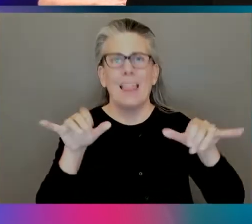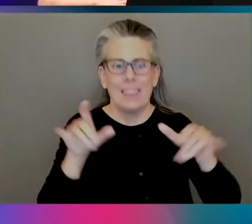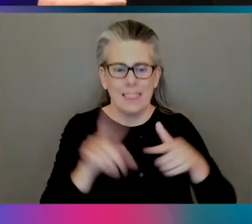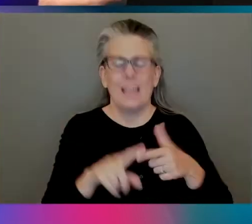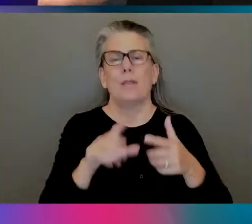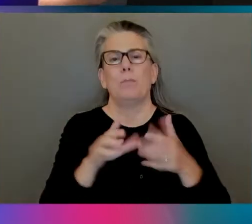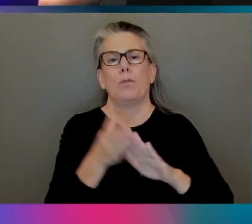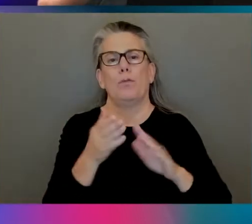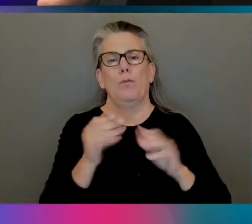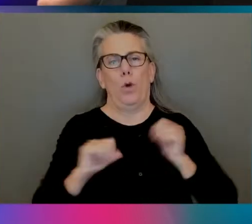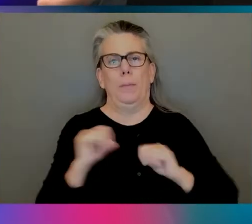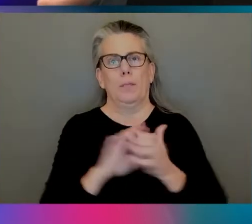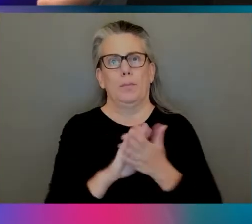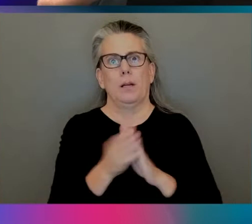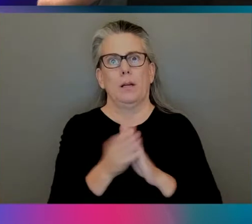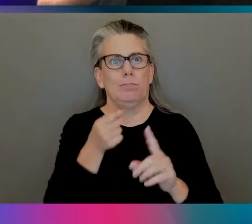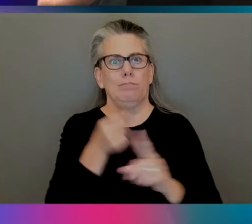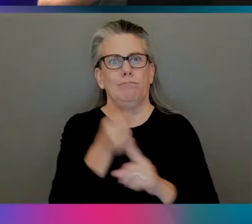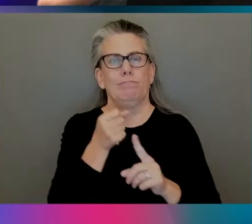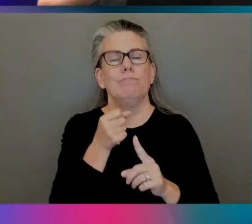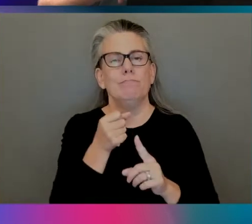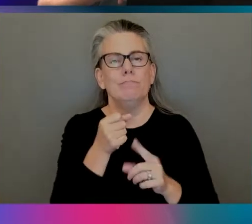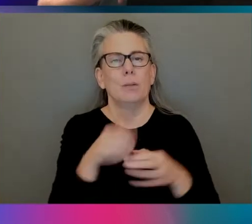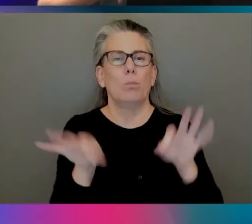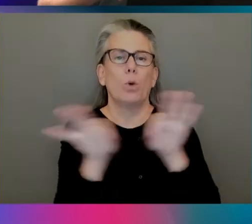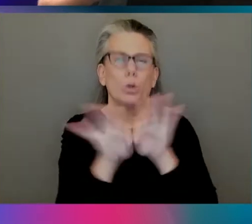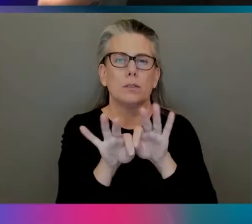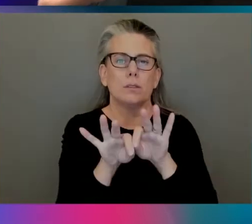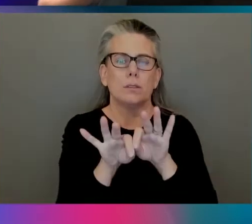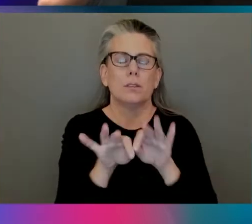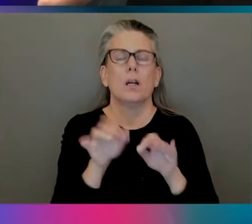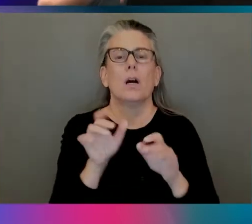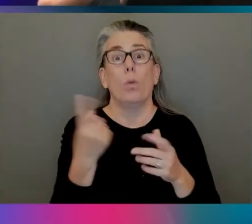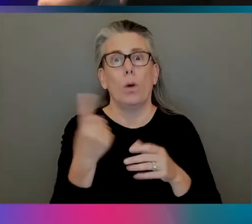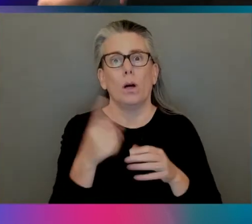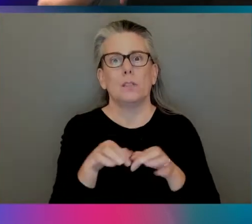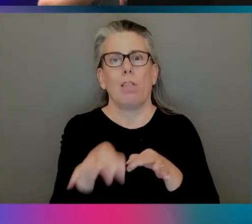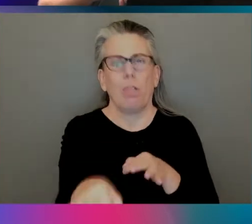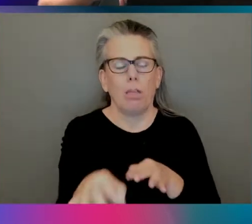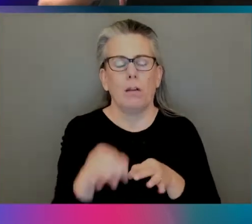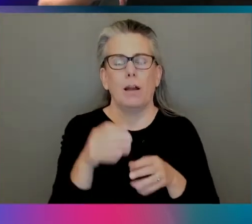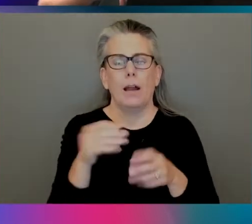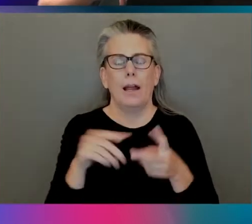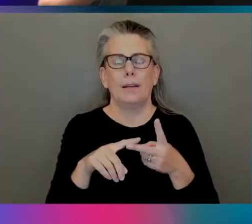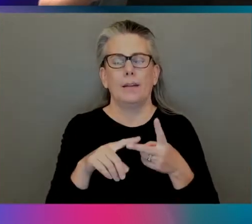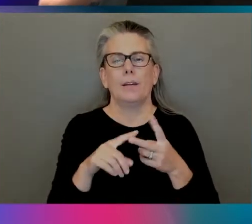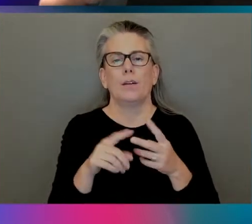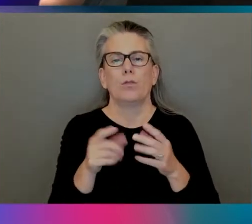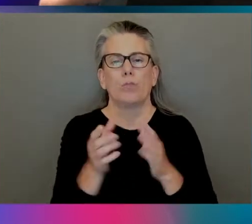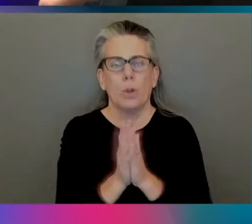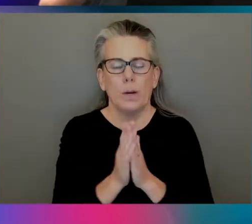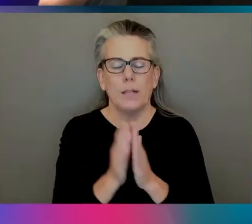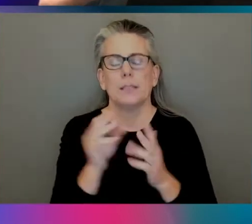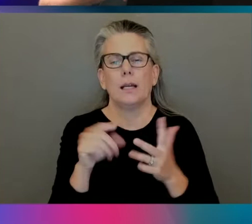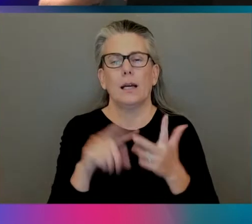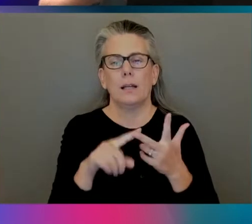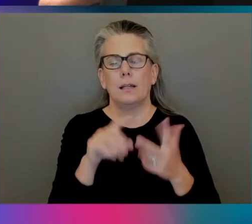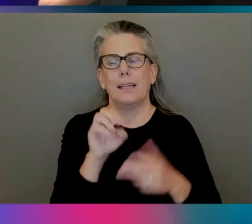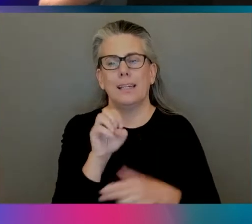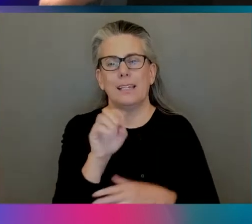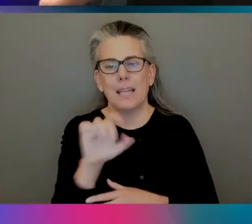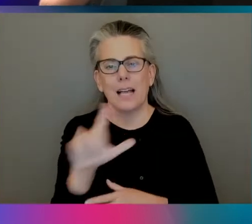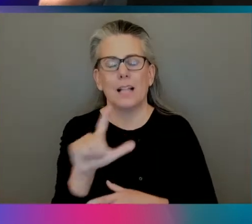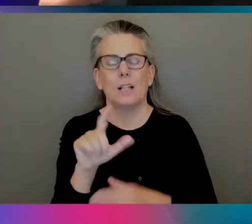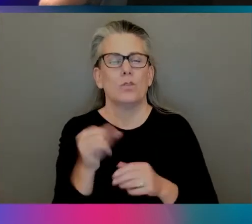ways performance shows up. One is in just the latency of the request. And then the second thing is, like, an ETL job, that latency of the request transforms